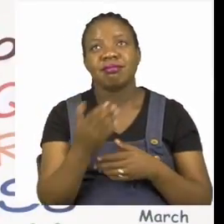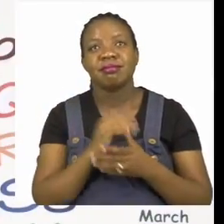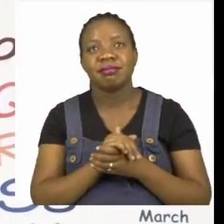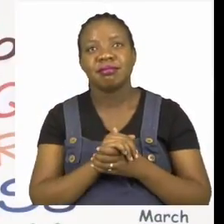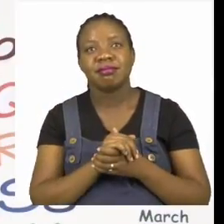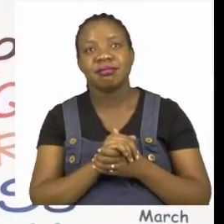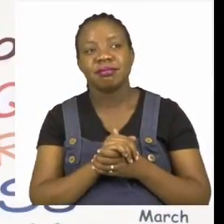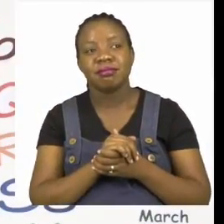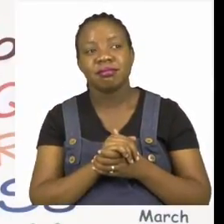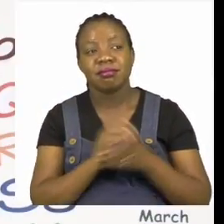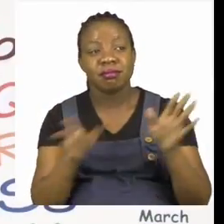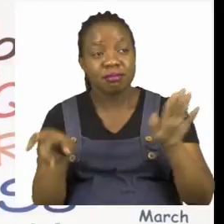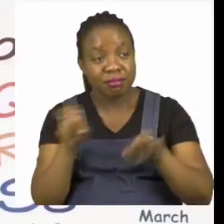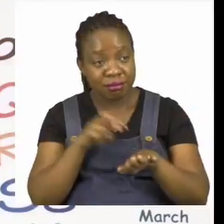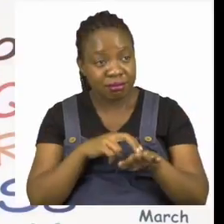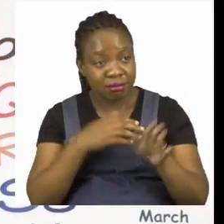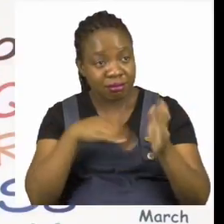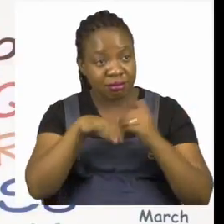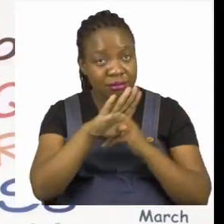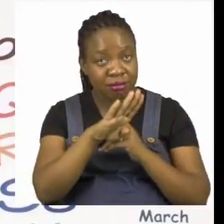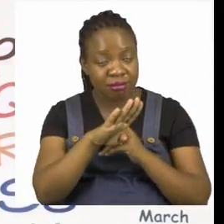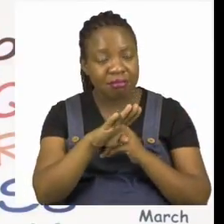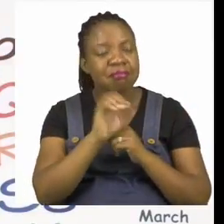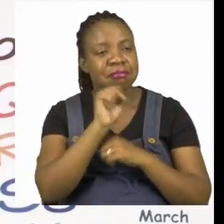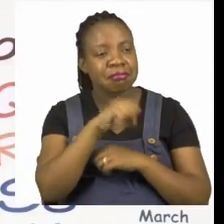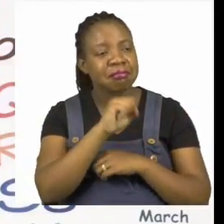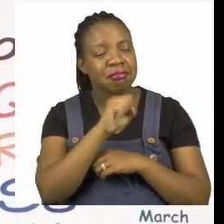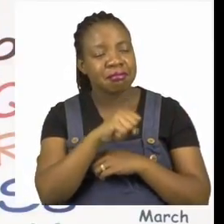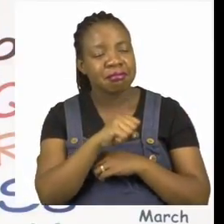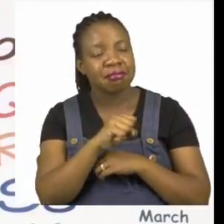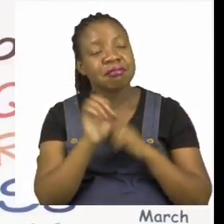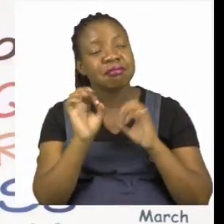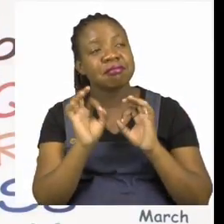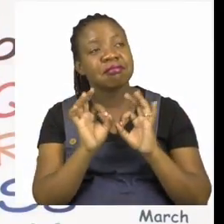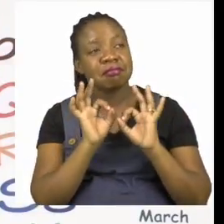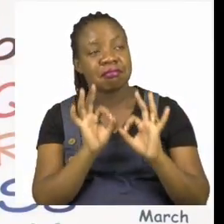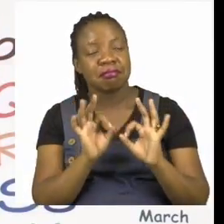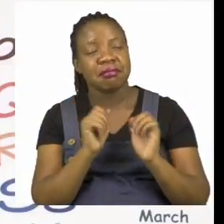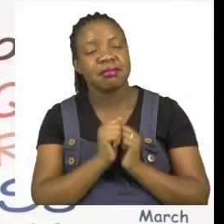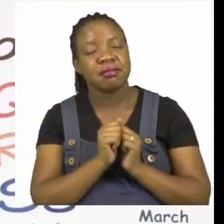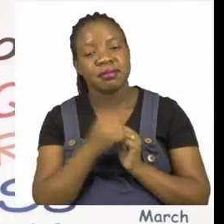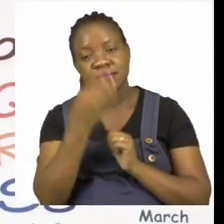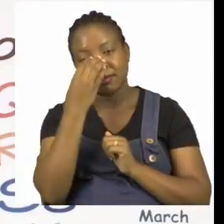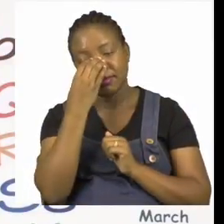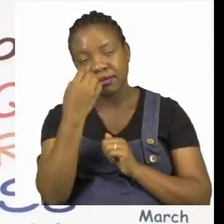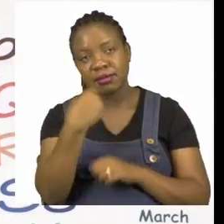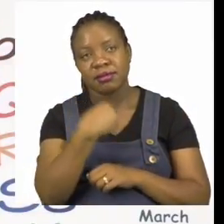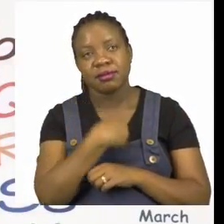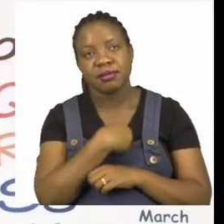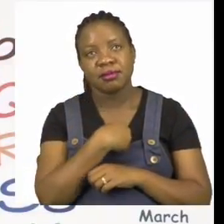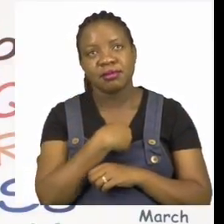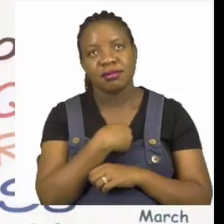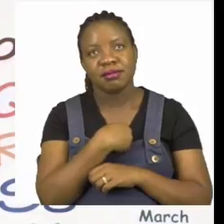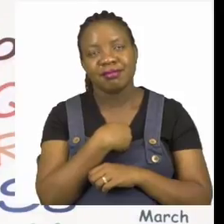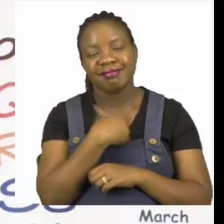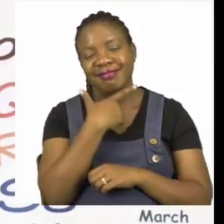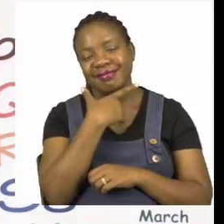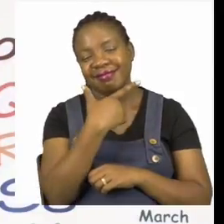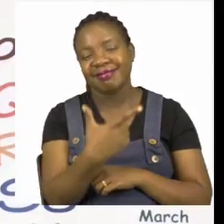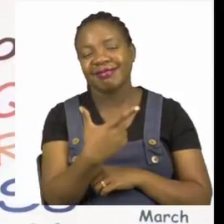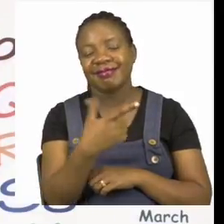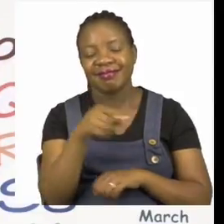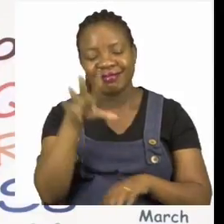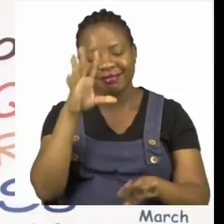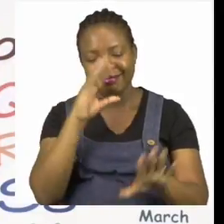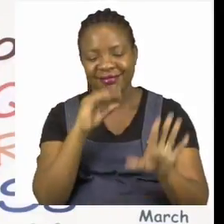Are you ready to go to the park? Wonderful. So from Sashi and I we would like to say thank you